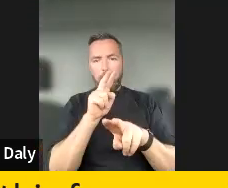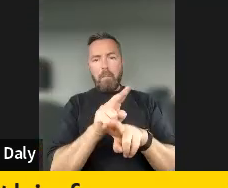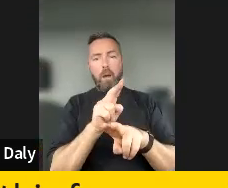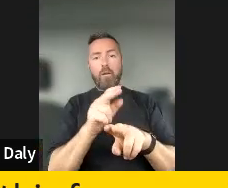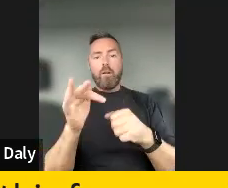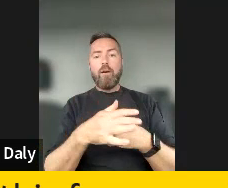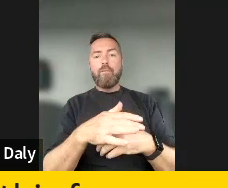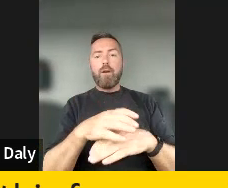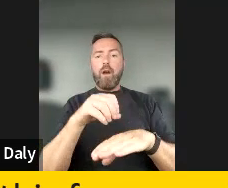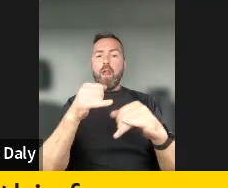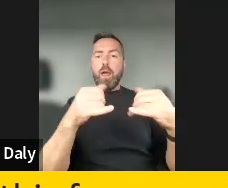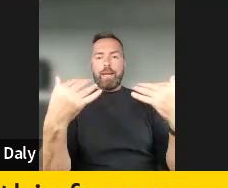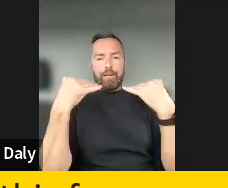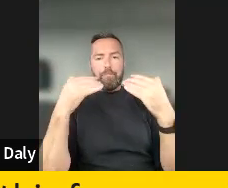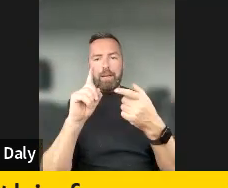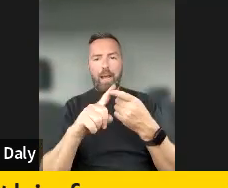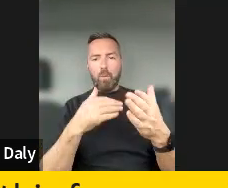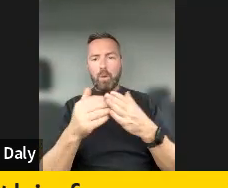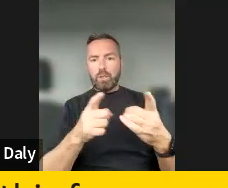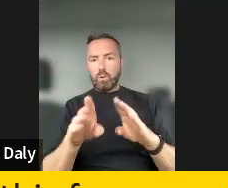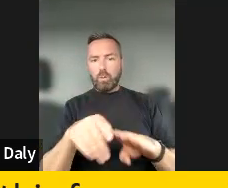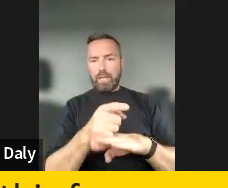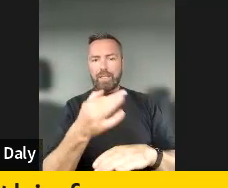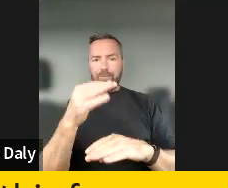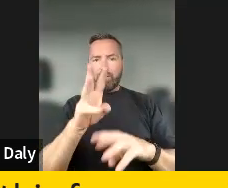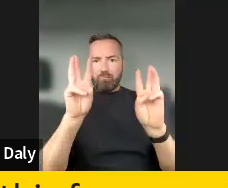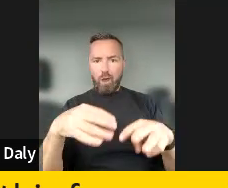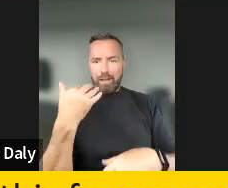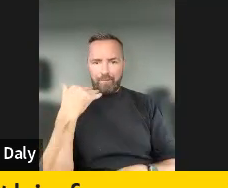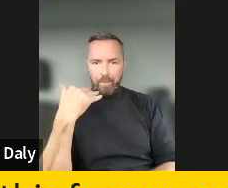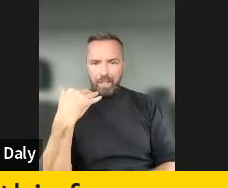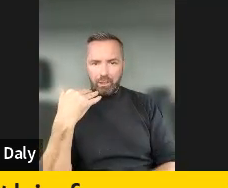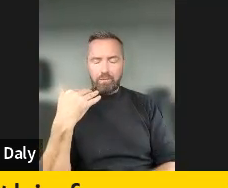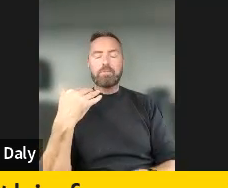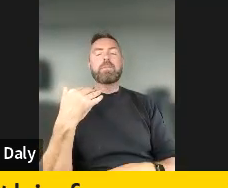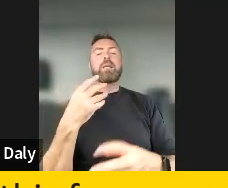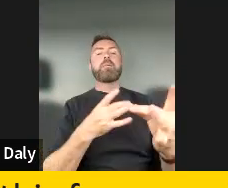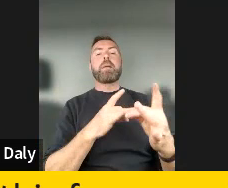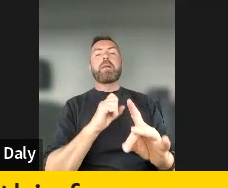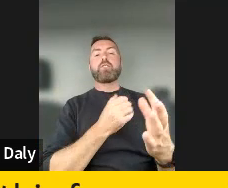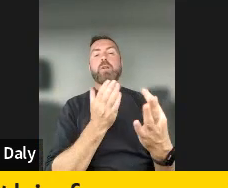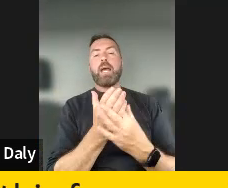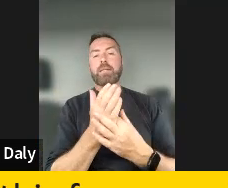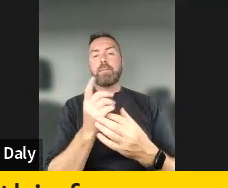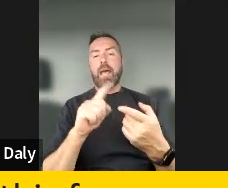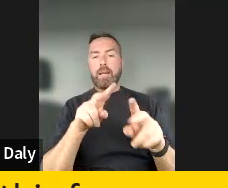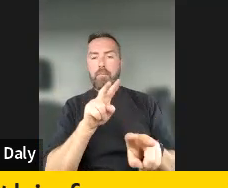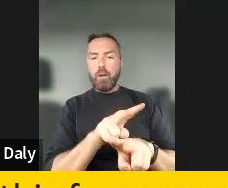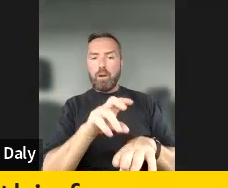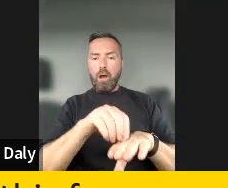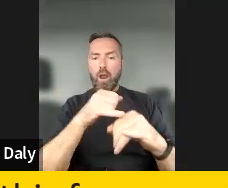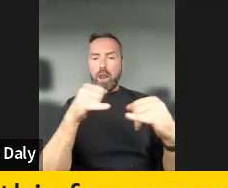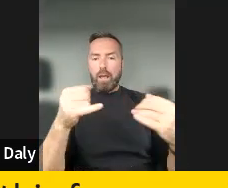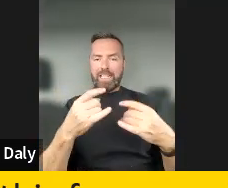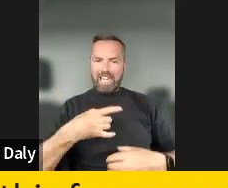disinformation and what to do about it. Um, ensuring accessibility of course, and also the monitoring of online hate speech, but